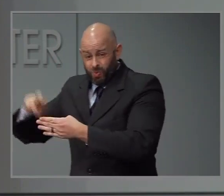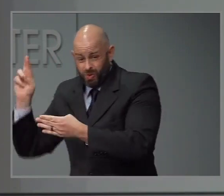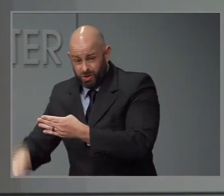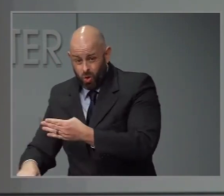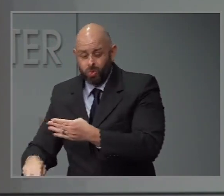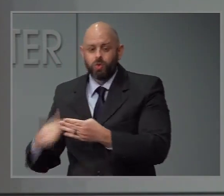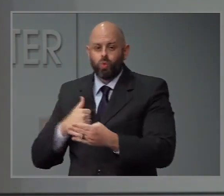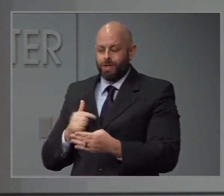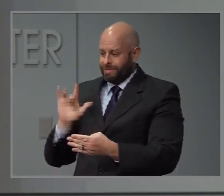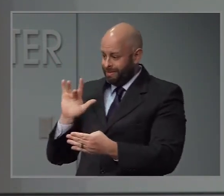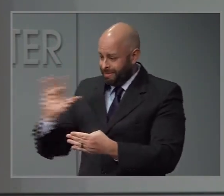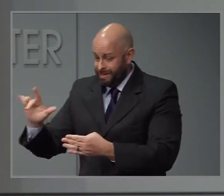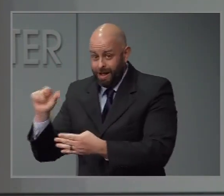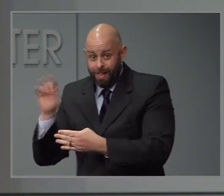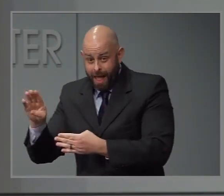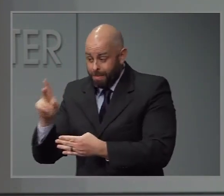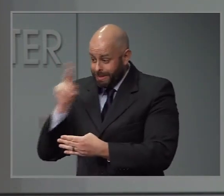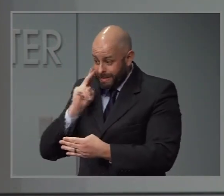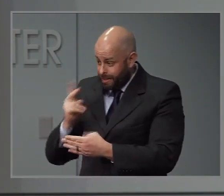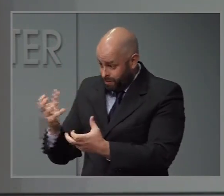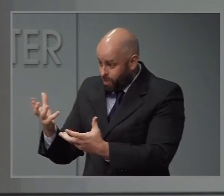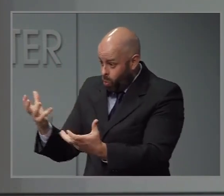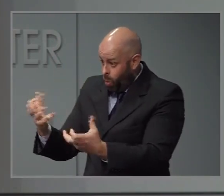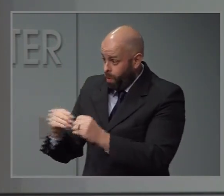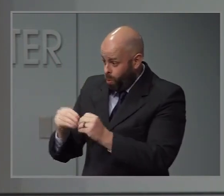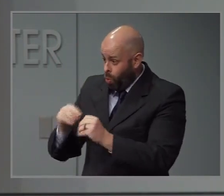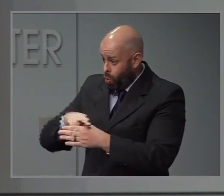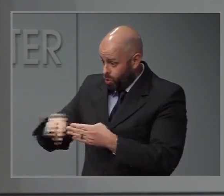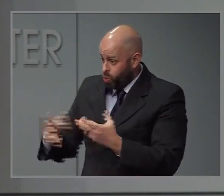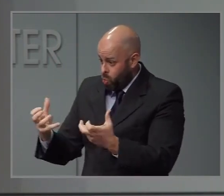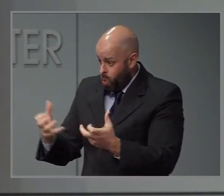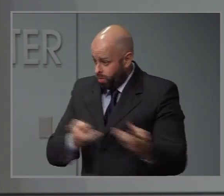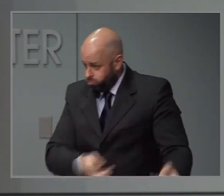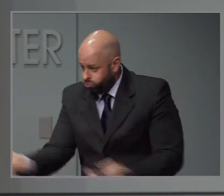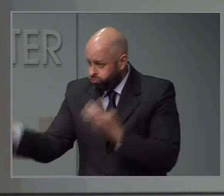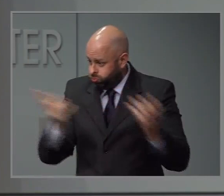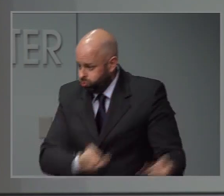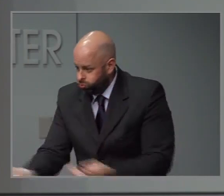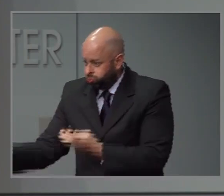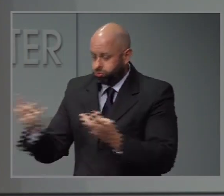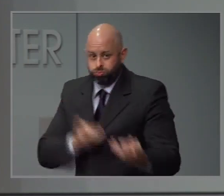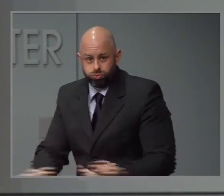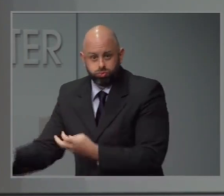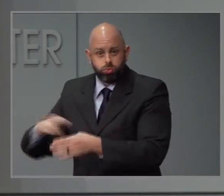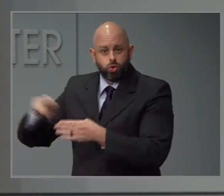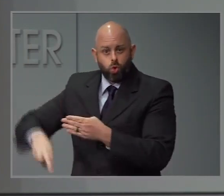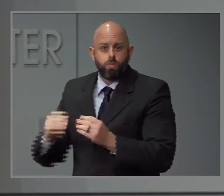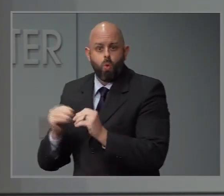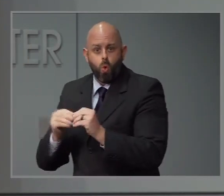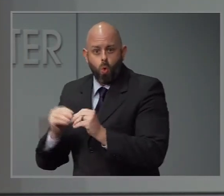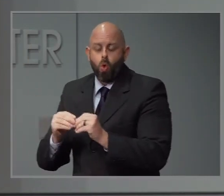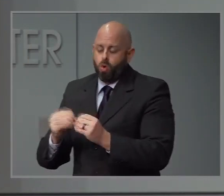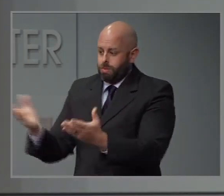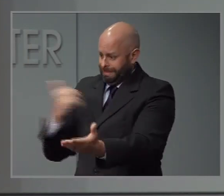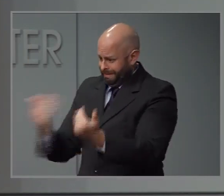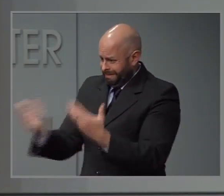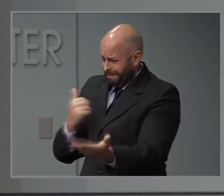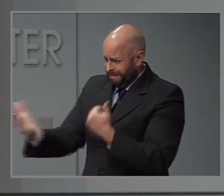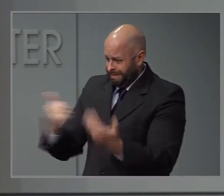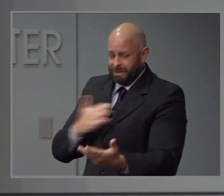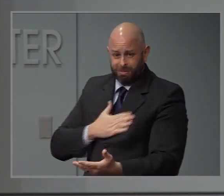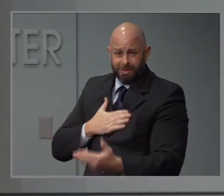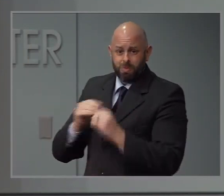day. So the number of samples that they could run every single day. And I'll say, we have come a long way, and North Carolina is in a very